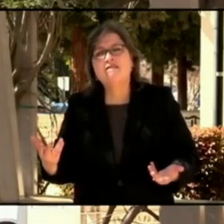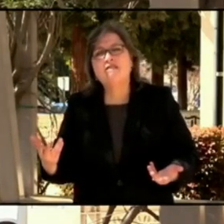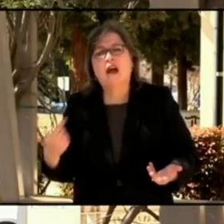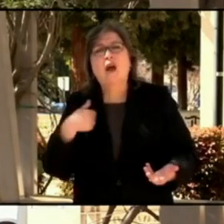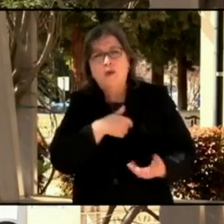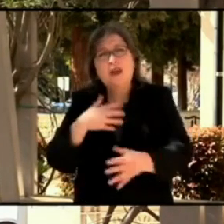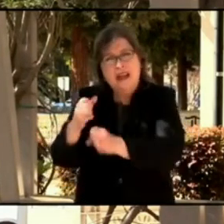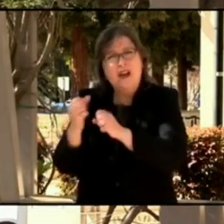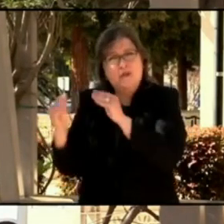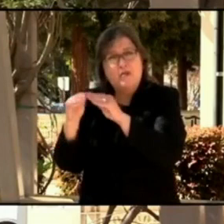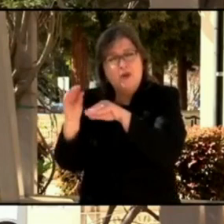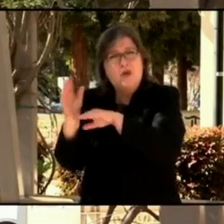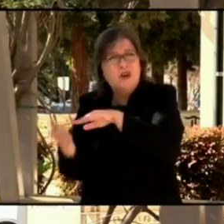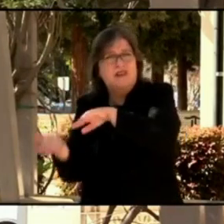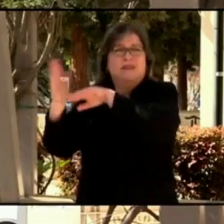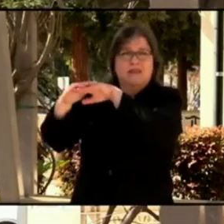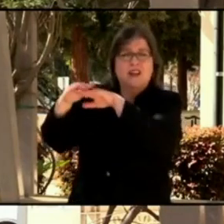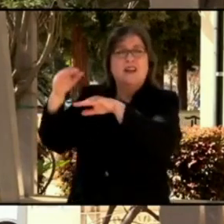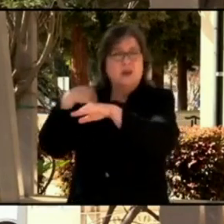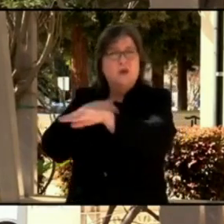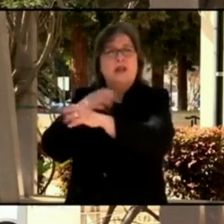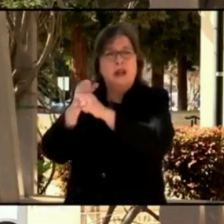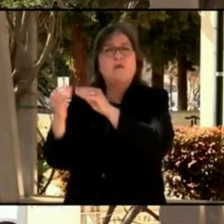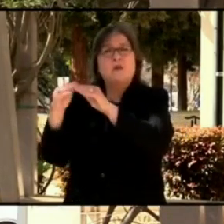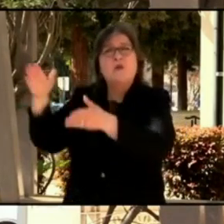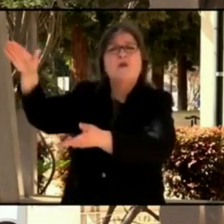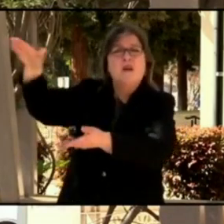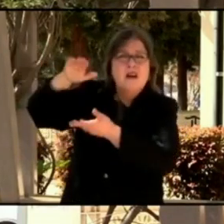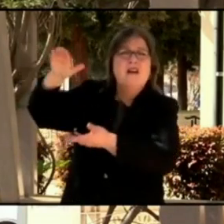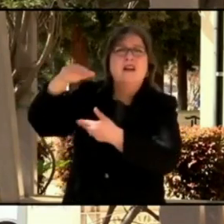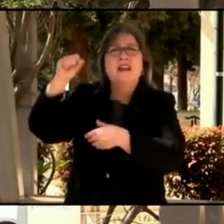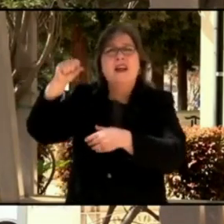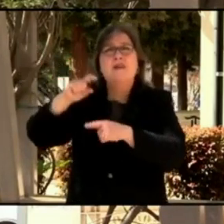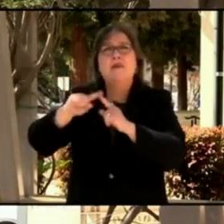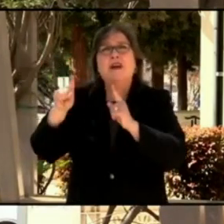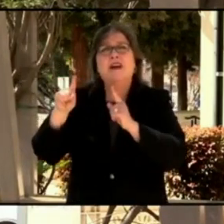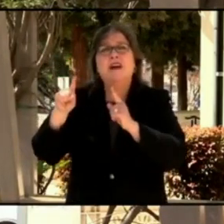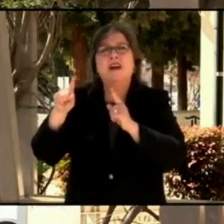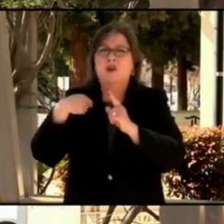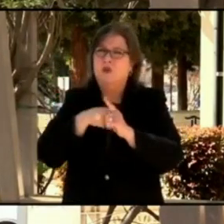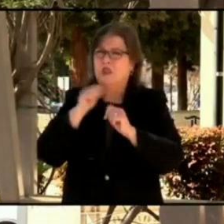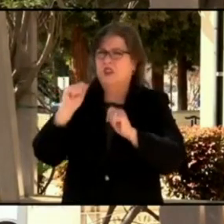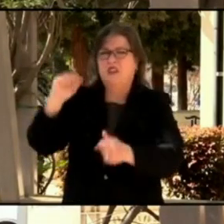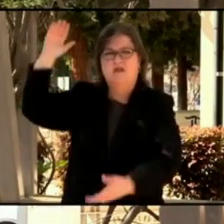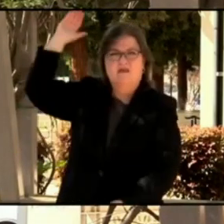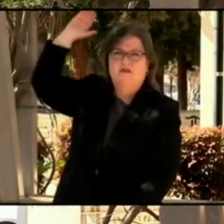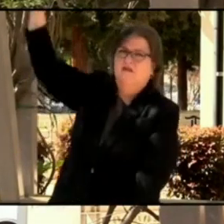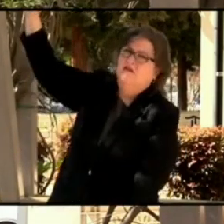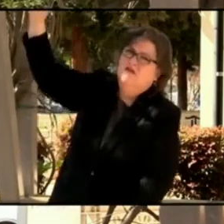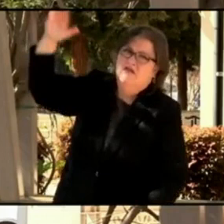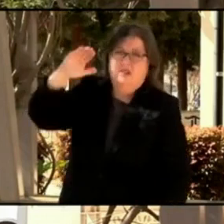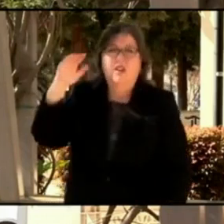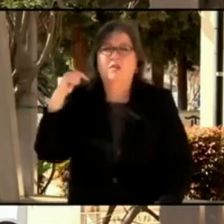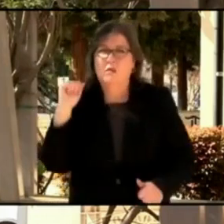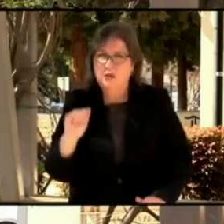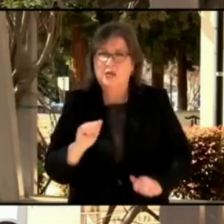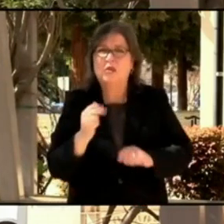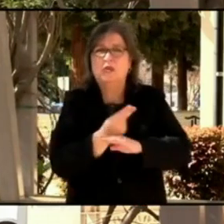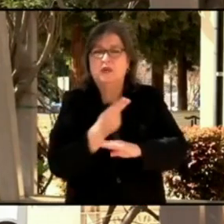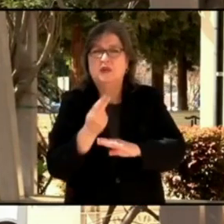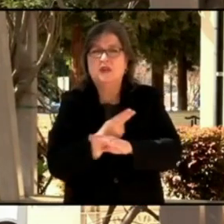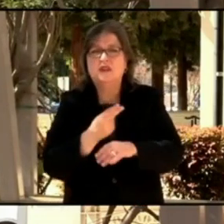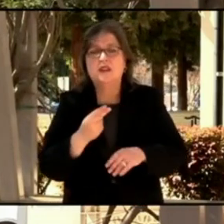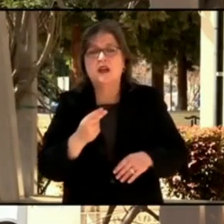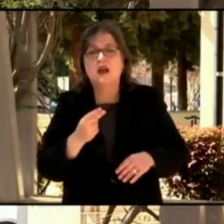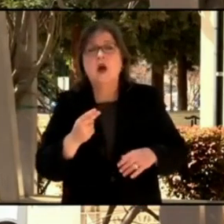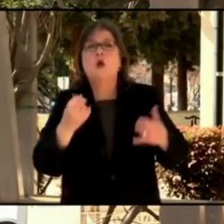at our dashboard to see how we're doing in this community, about a third, a little more than a third of residents that are eligible, those are